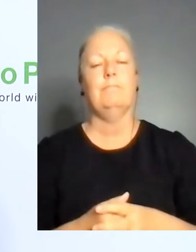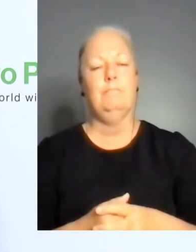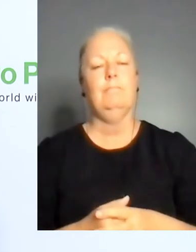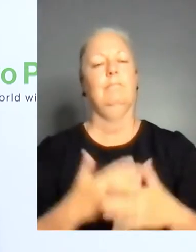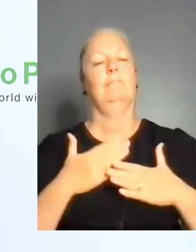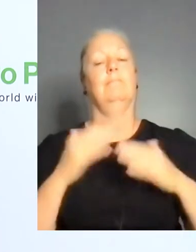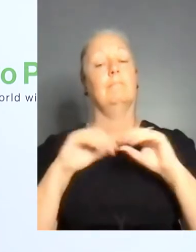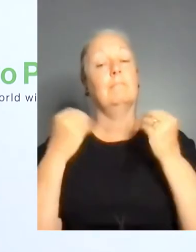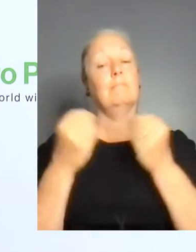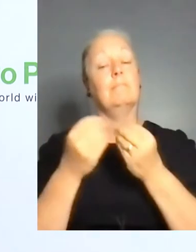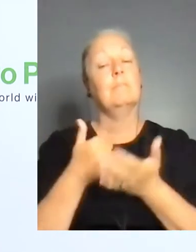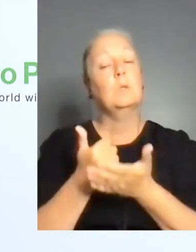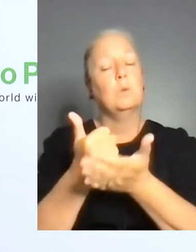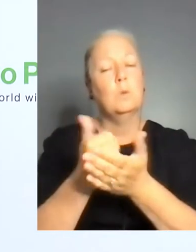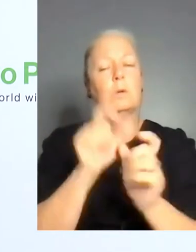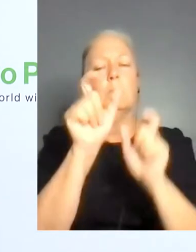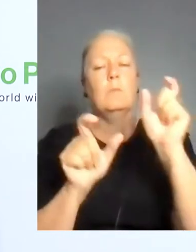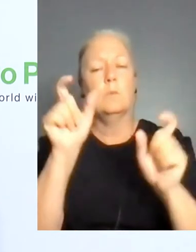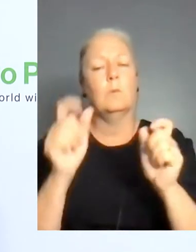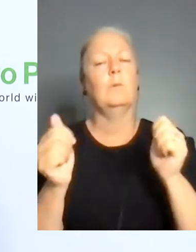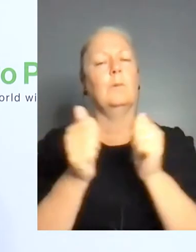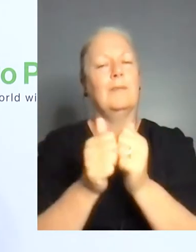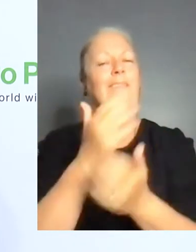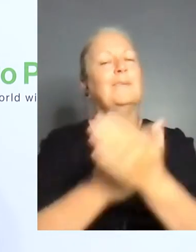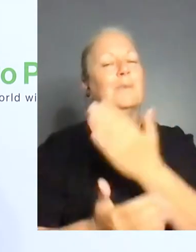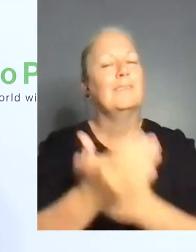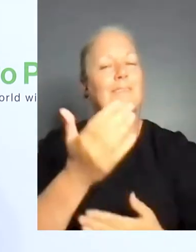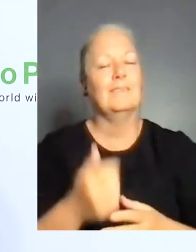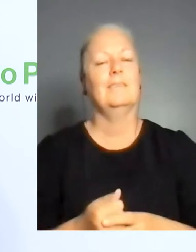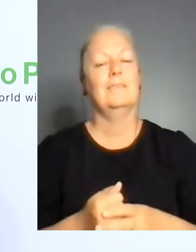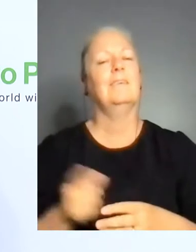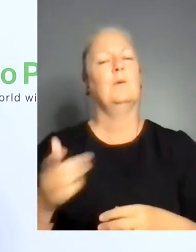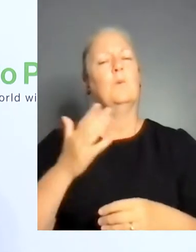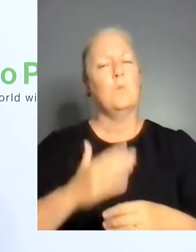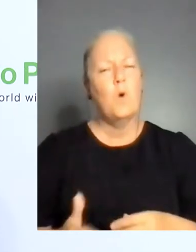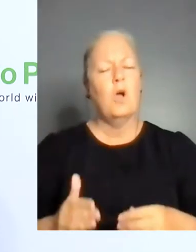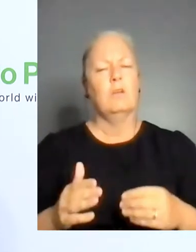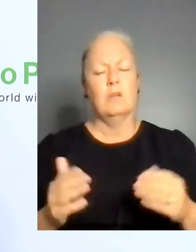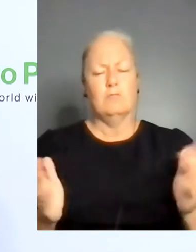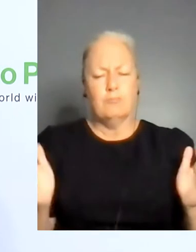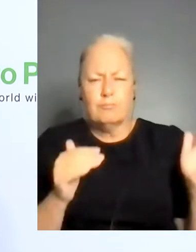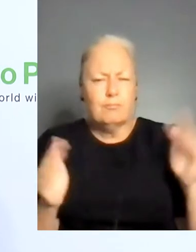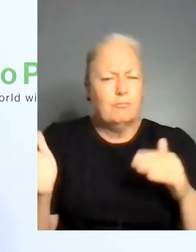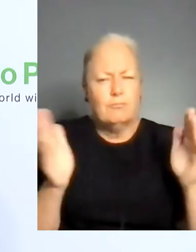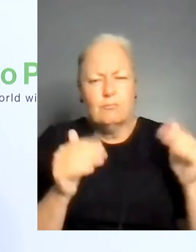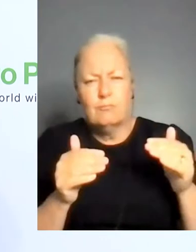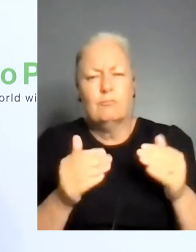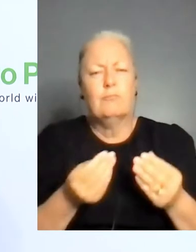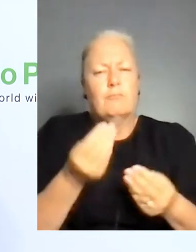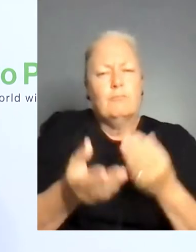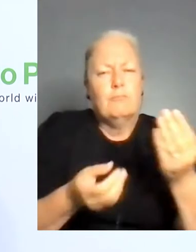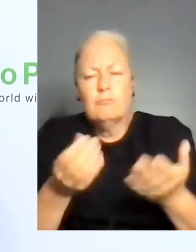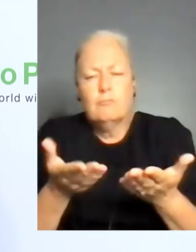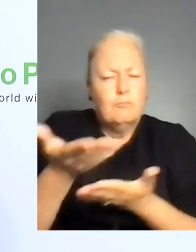with disabilities. They are building a global community for exchange of information, best practices,